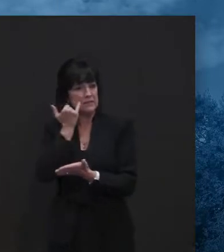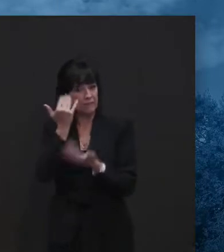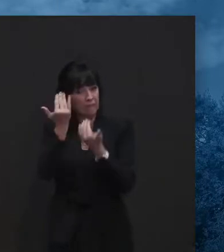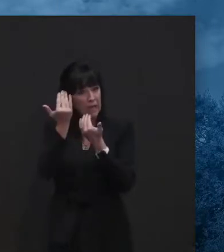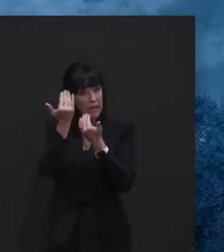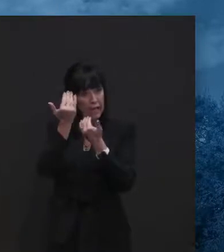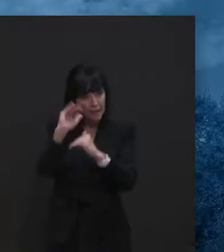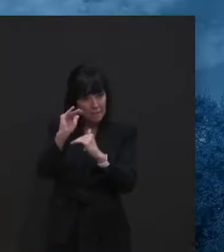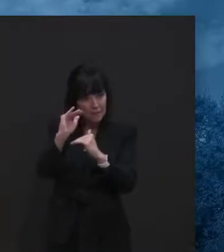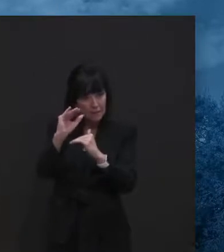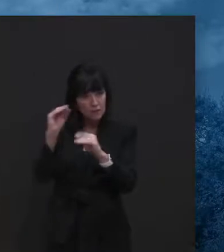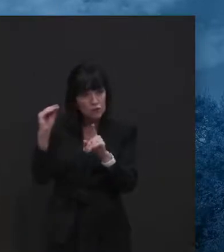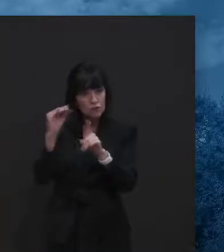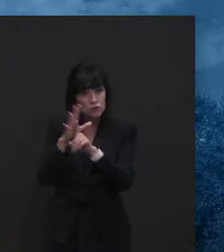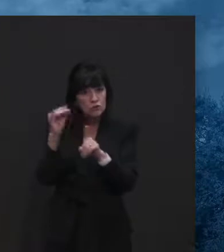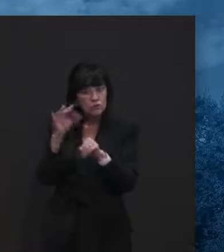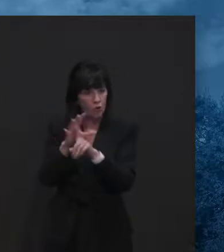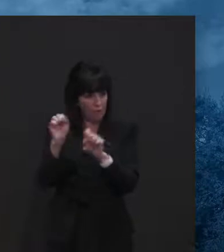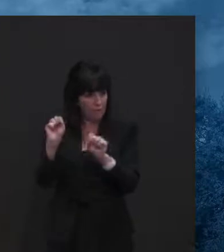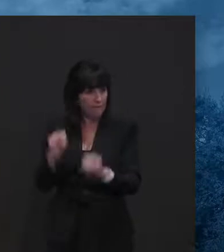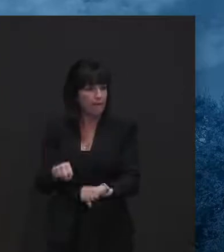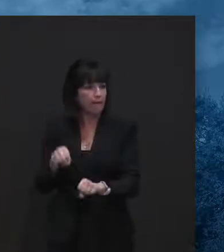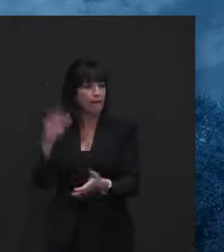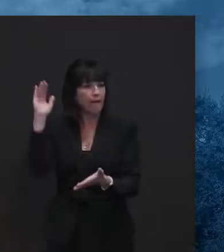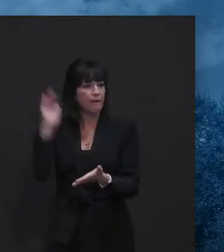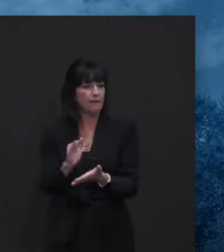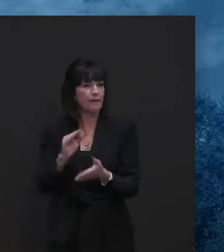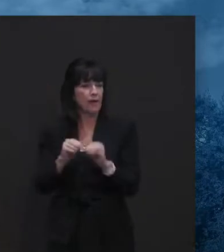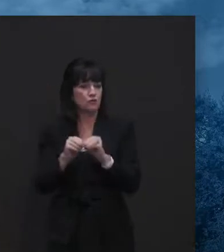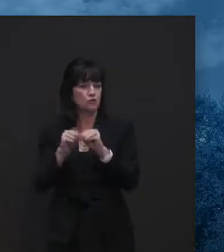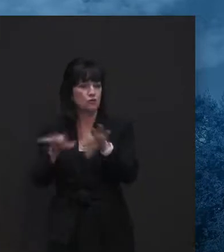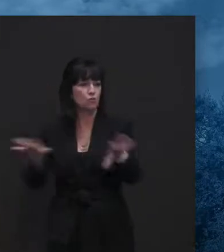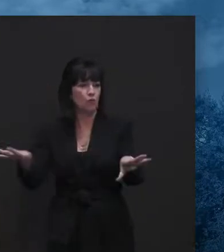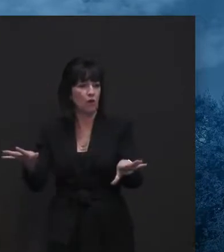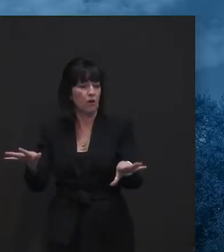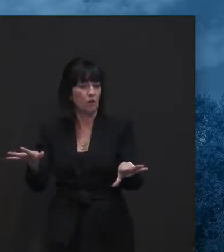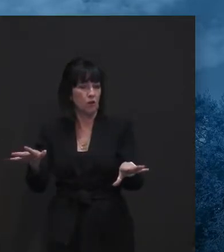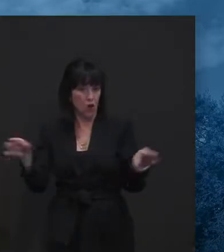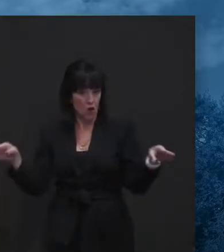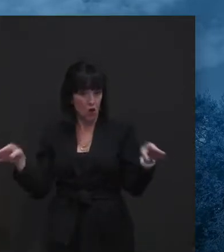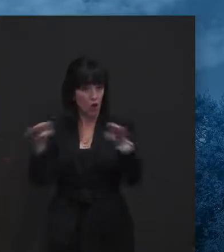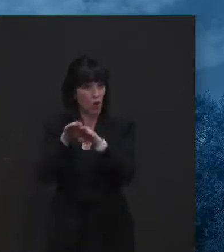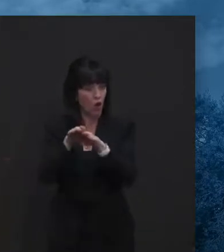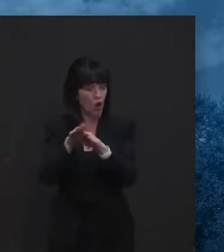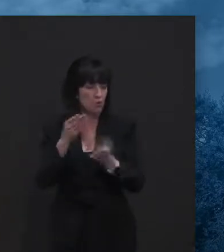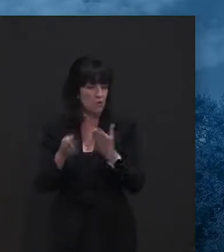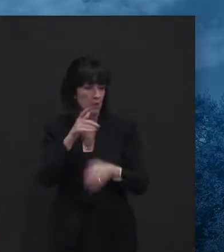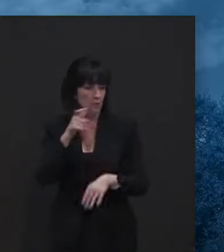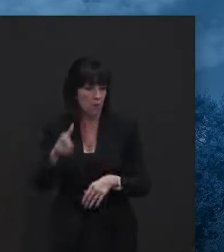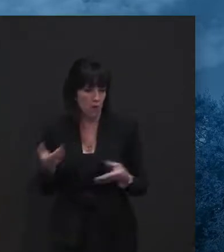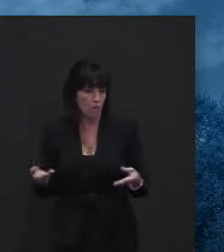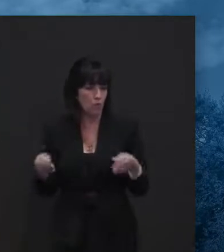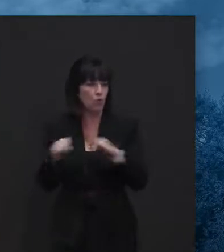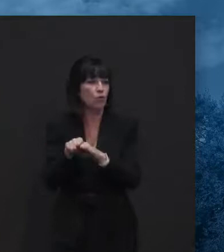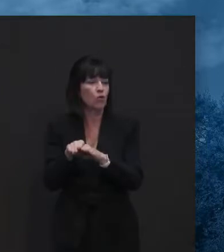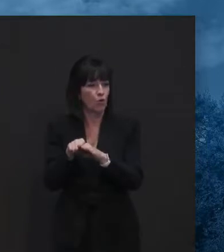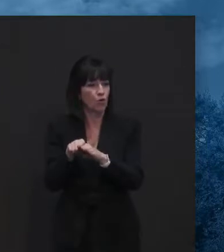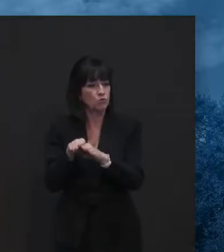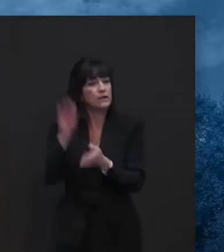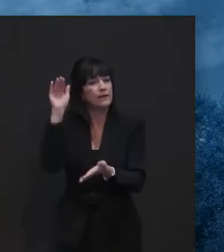what prevents the spread. And I'll let Dr. Rattay, uh, maybe comment on whatever about that